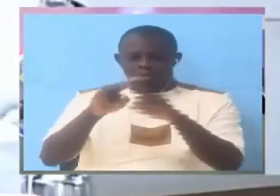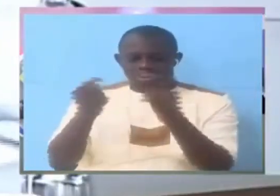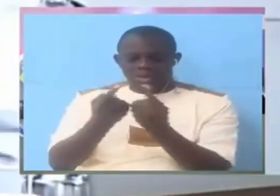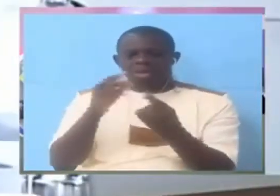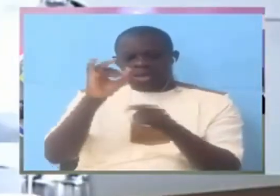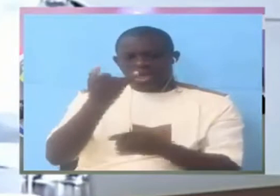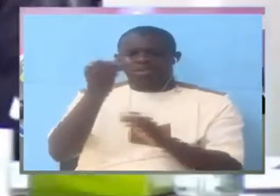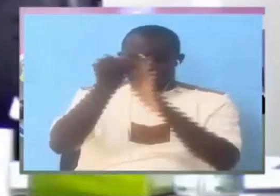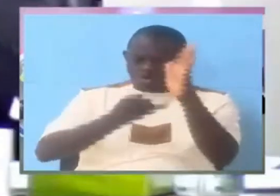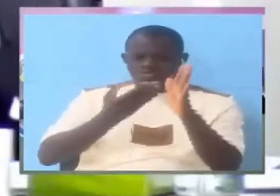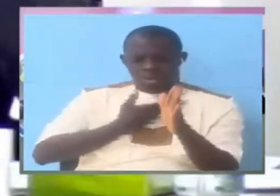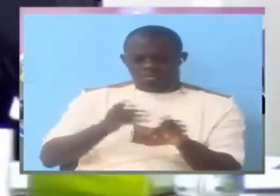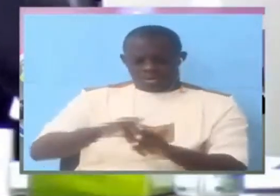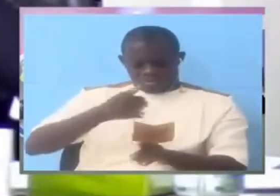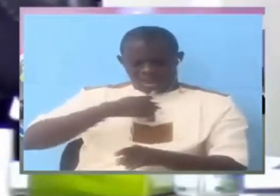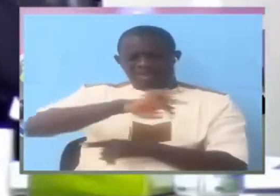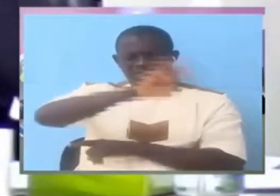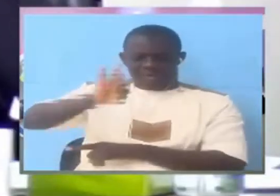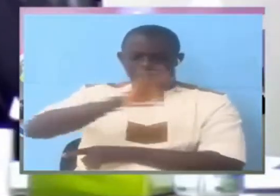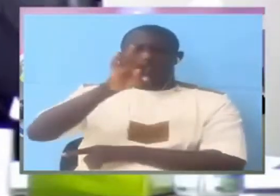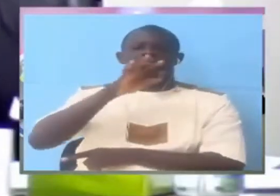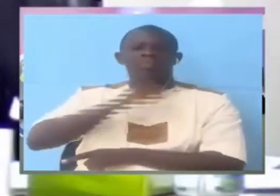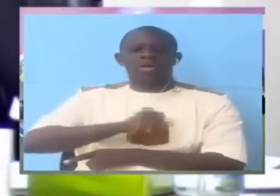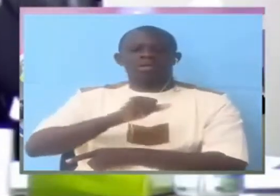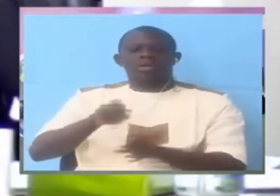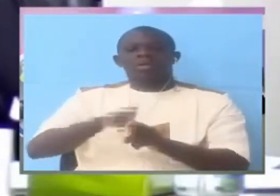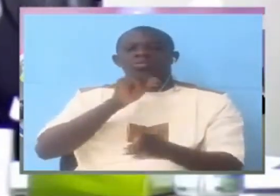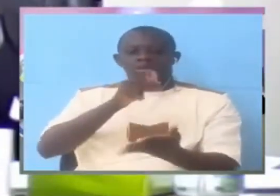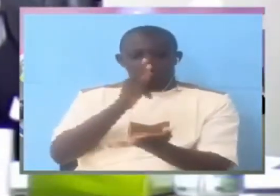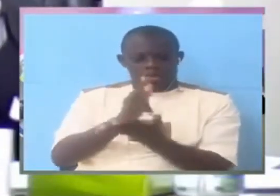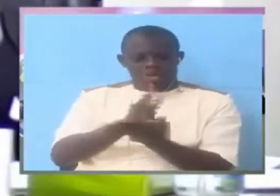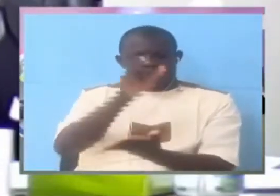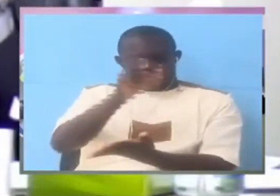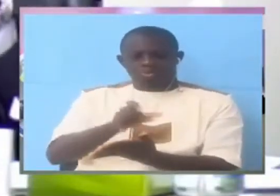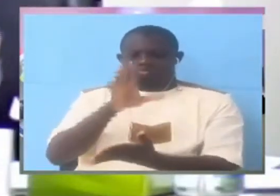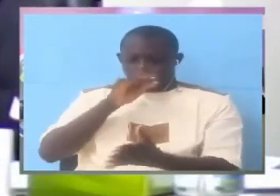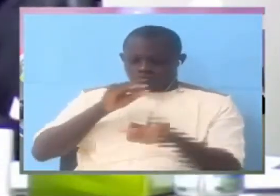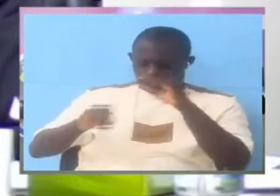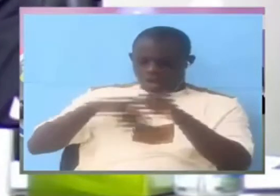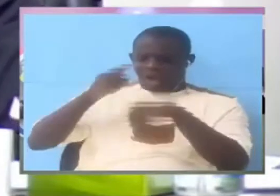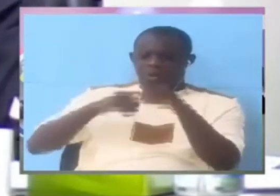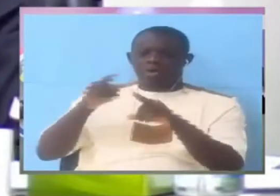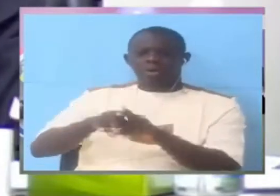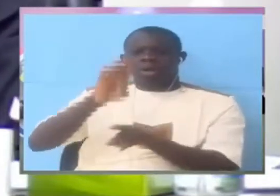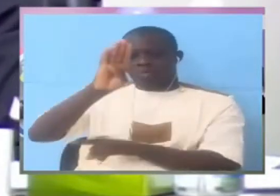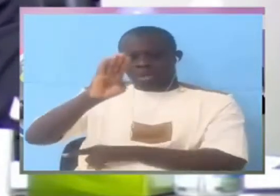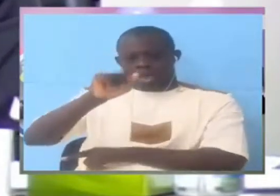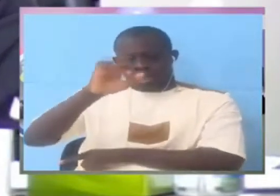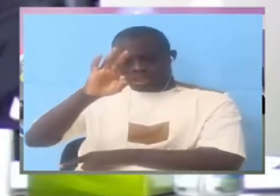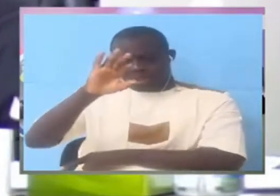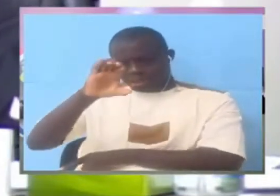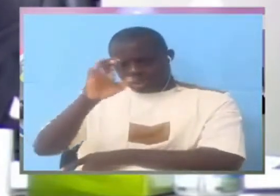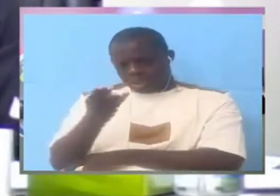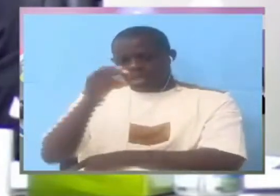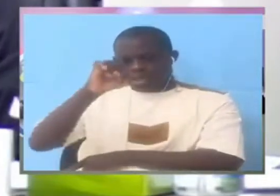man. Mr. Mr. Witness, let's address the accusation of Batshamba Jala. We are not addressing the accusation of another